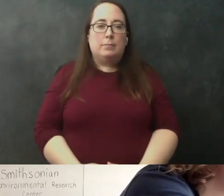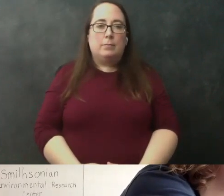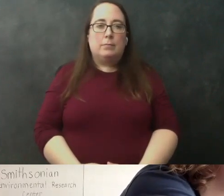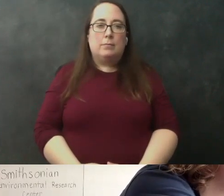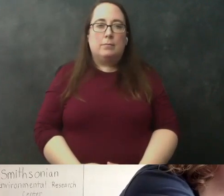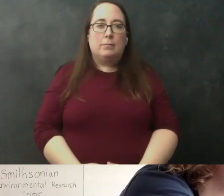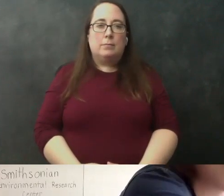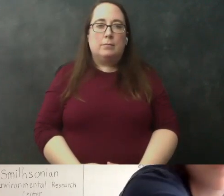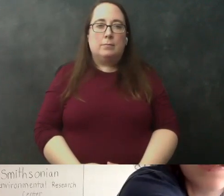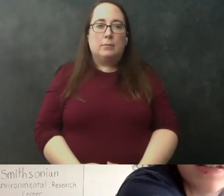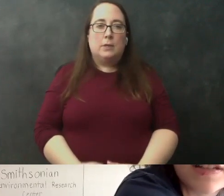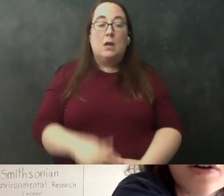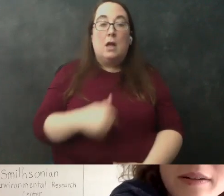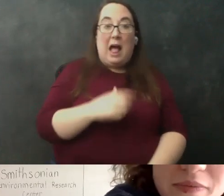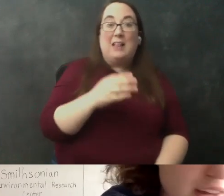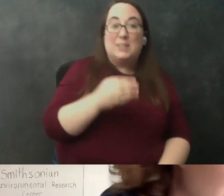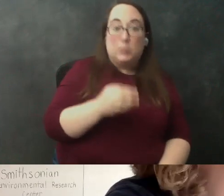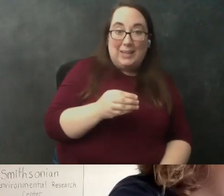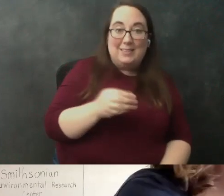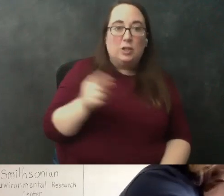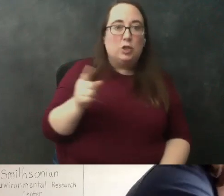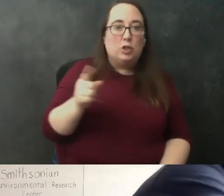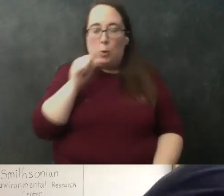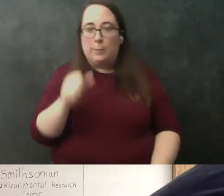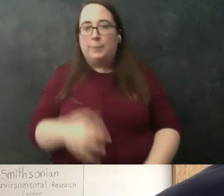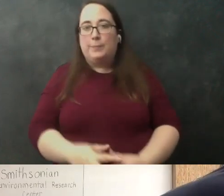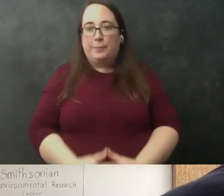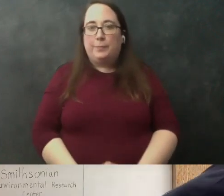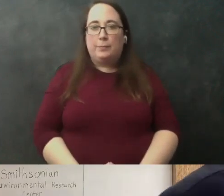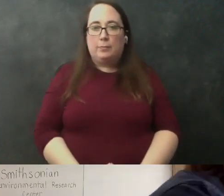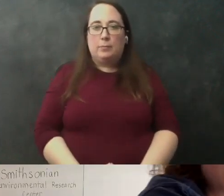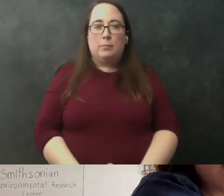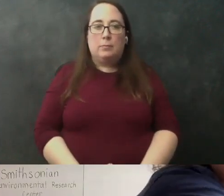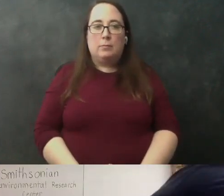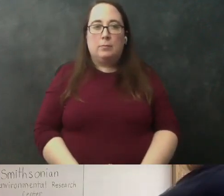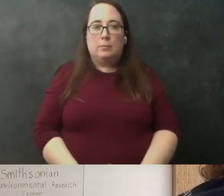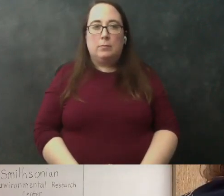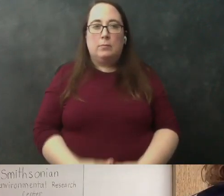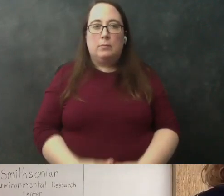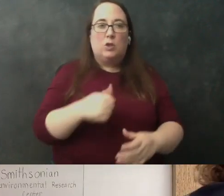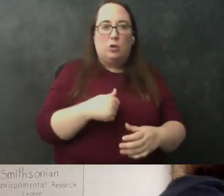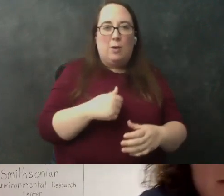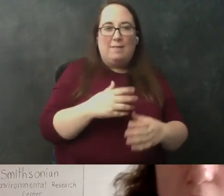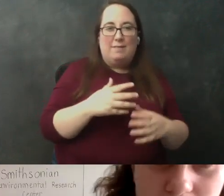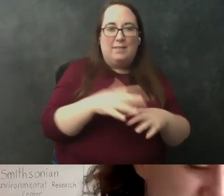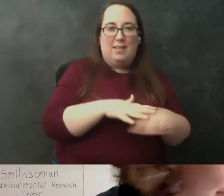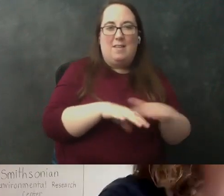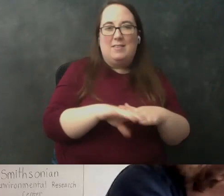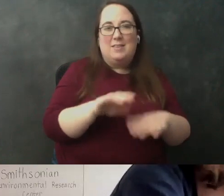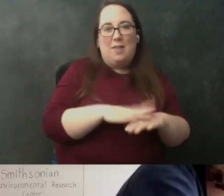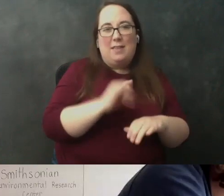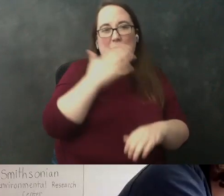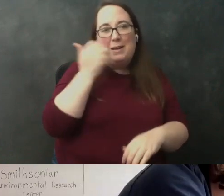why don't i squeeze and you don't okay i like that you have gloves on and i don't so i think that that probably is better